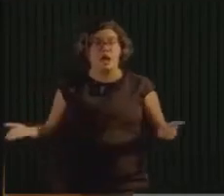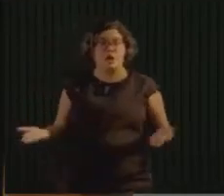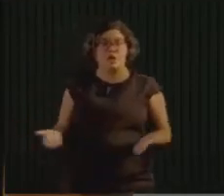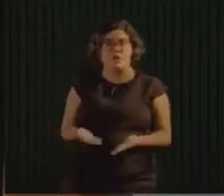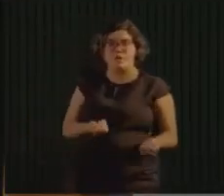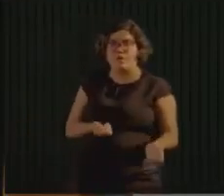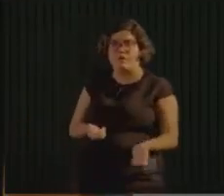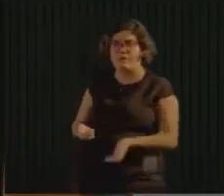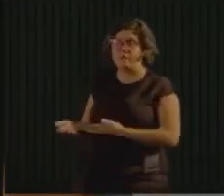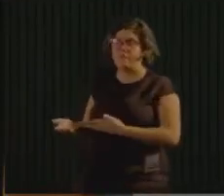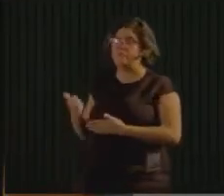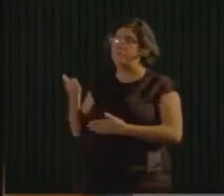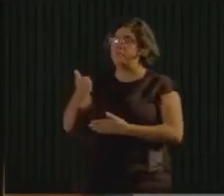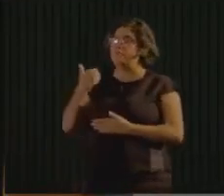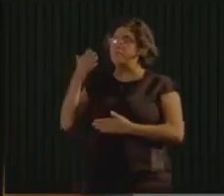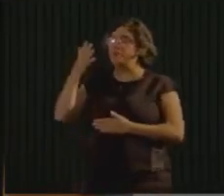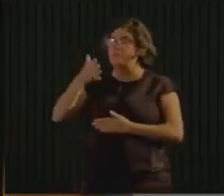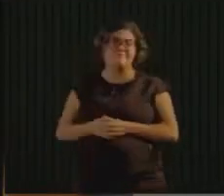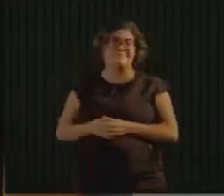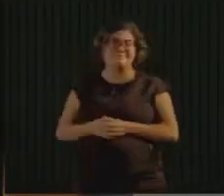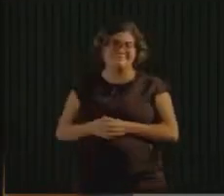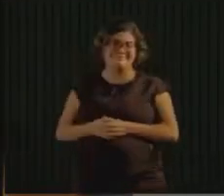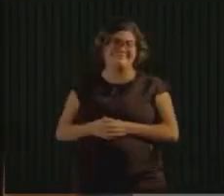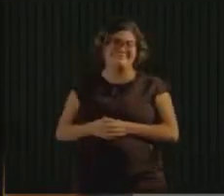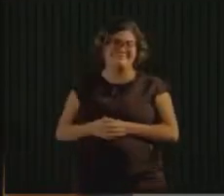A primeira palestrante, ela já está lá online.